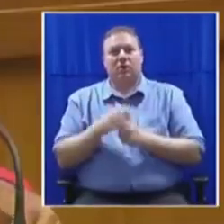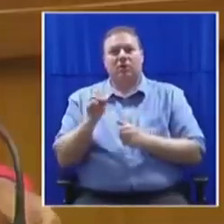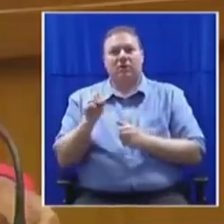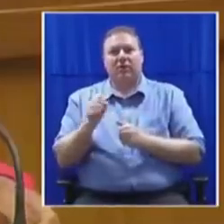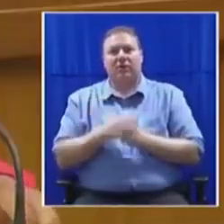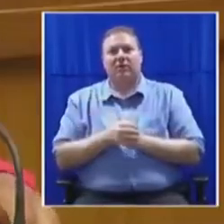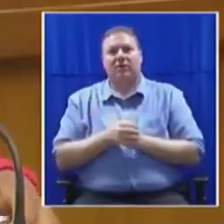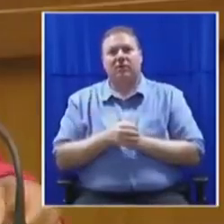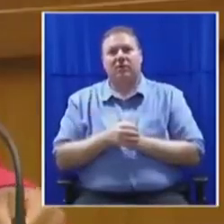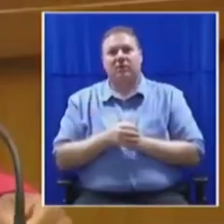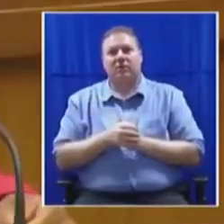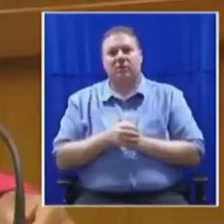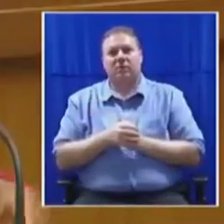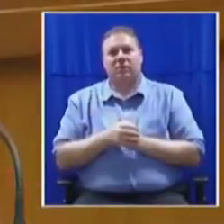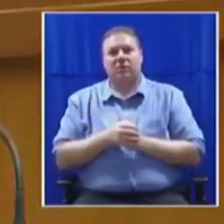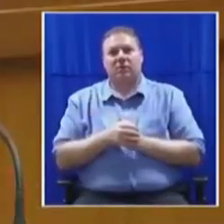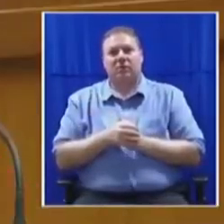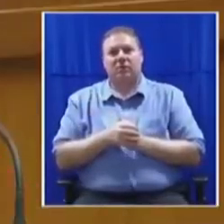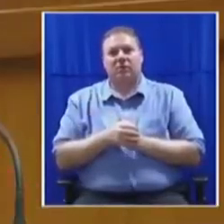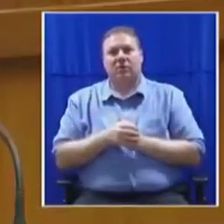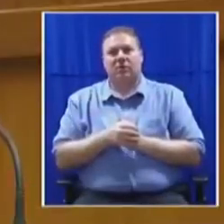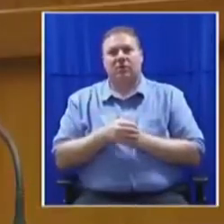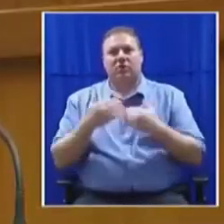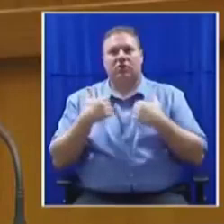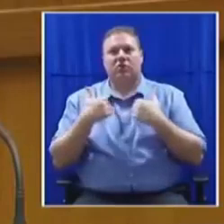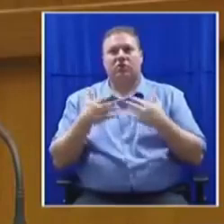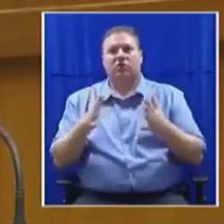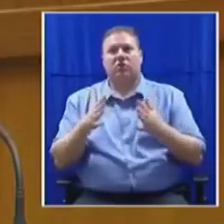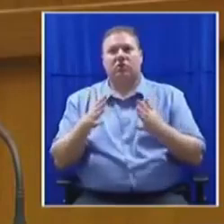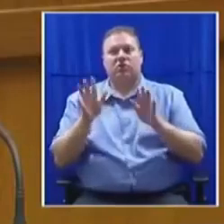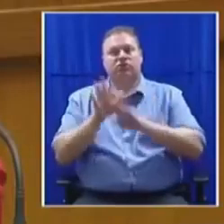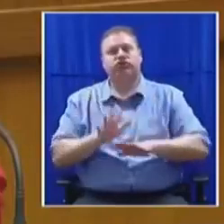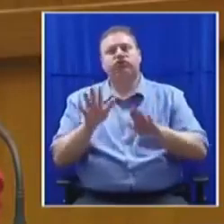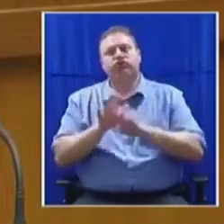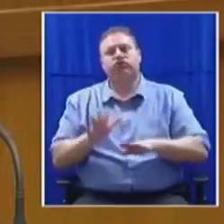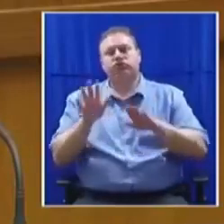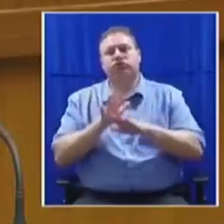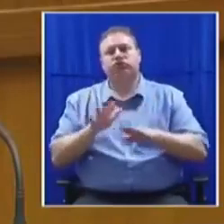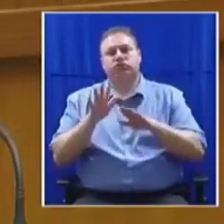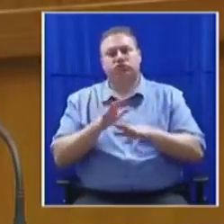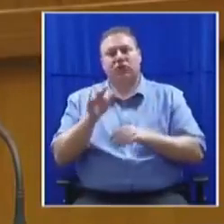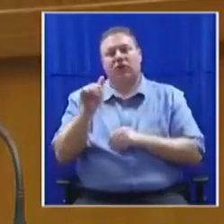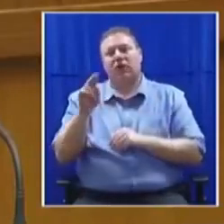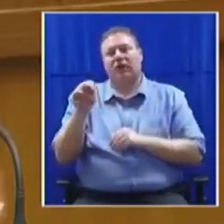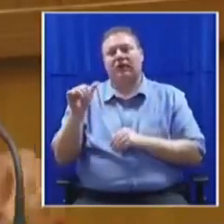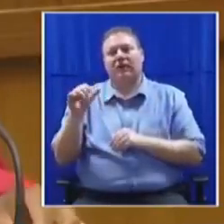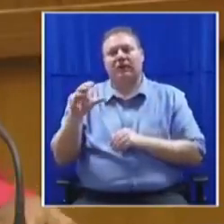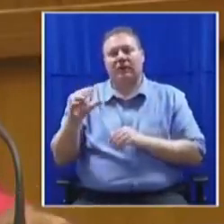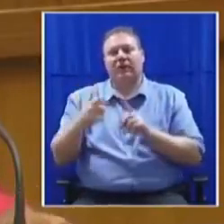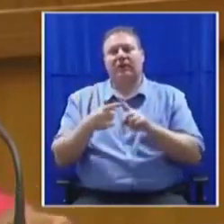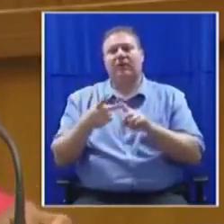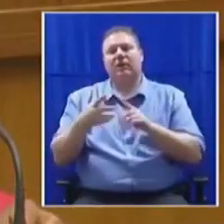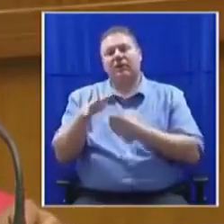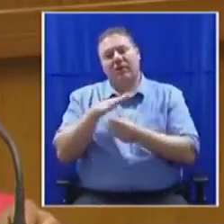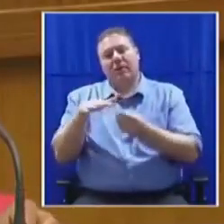Godrich Gadi, let us begin by passing our sincere condolences to the ruling party and the family of